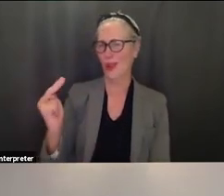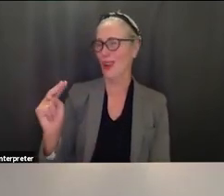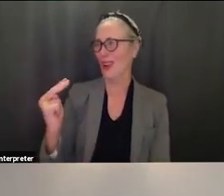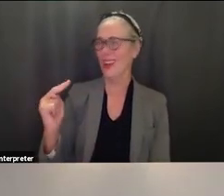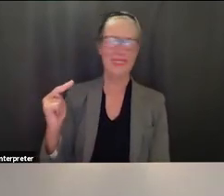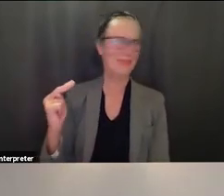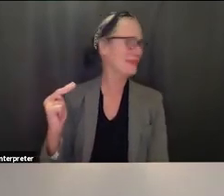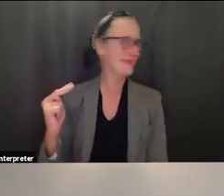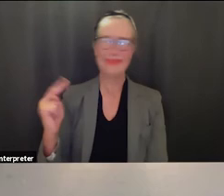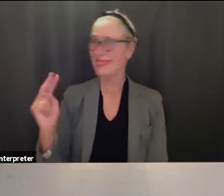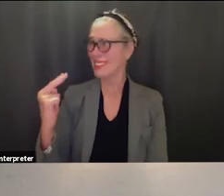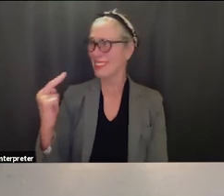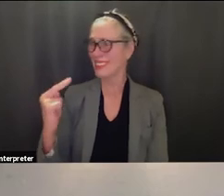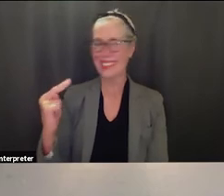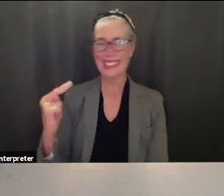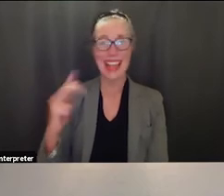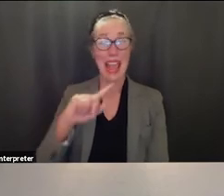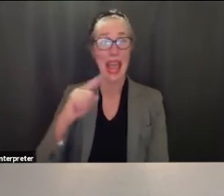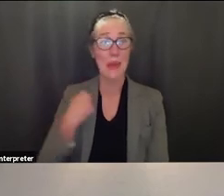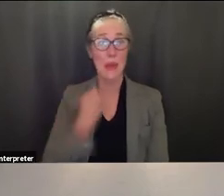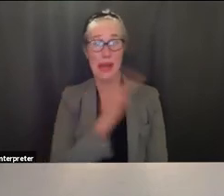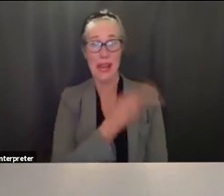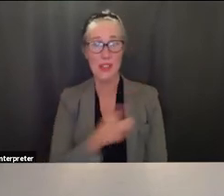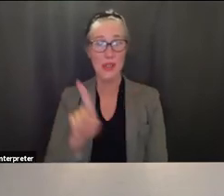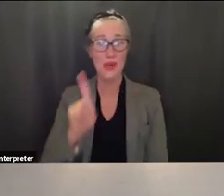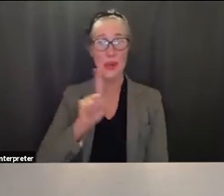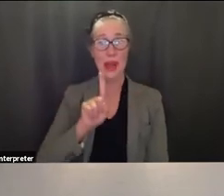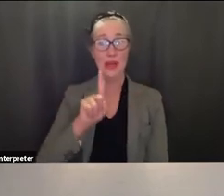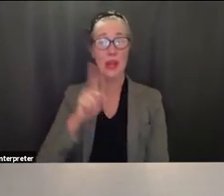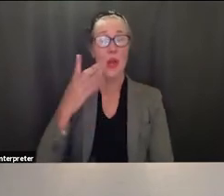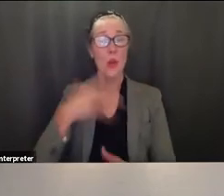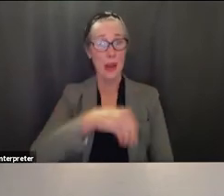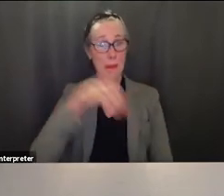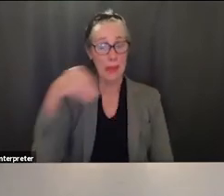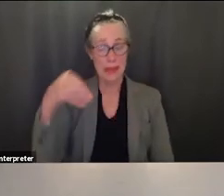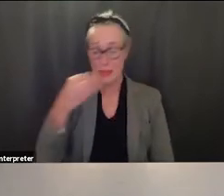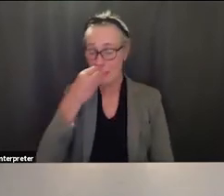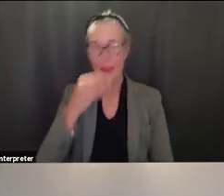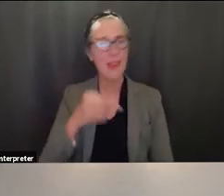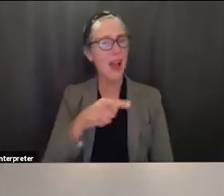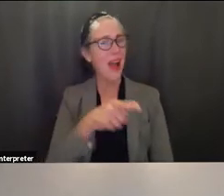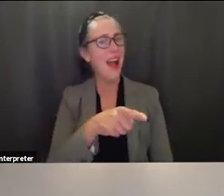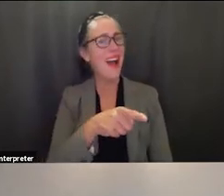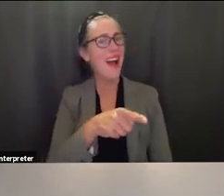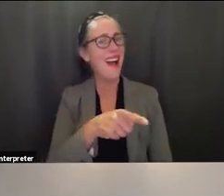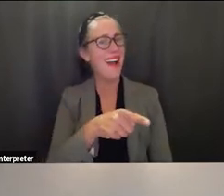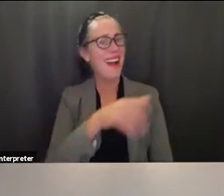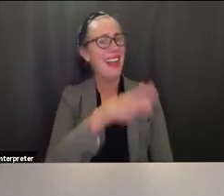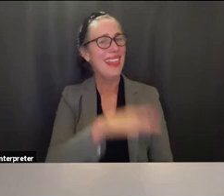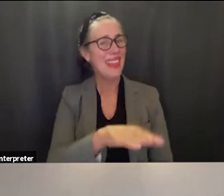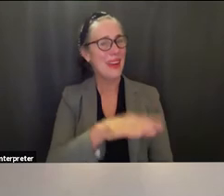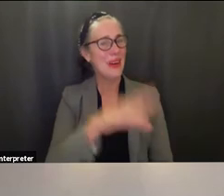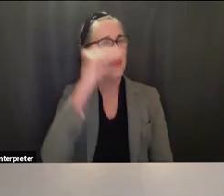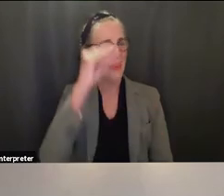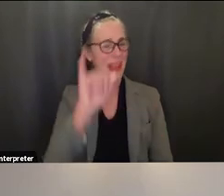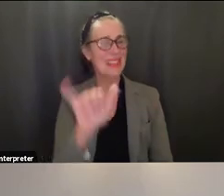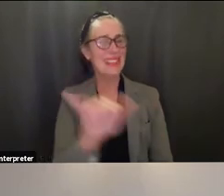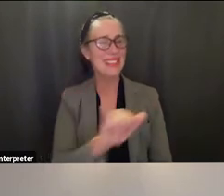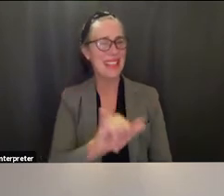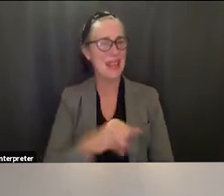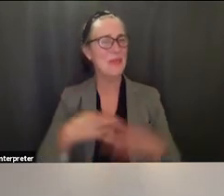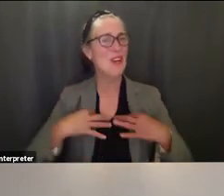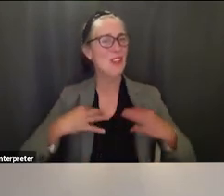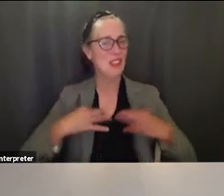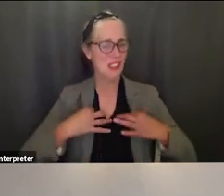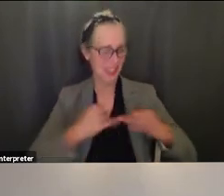and then when i was turning around um back pick after picking up the order i realized why because their little guy was wearing a t-shirt too so i'm